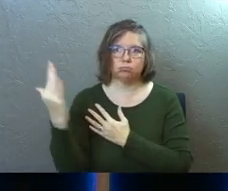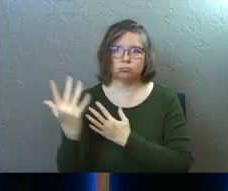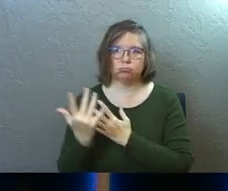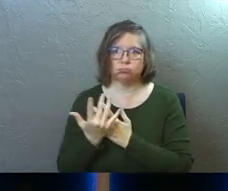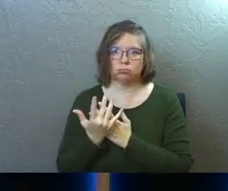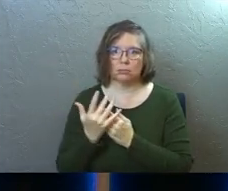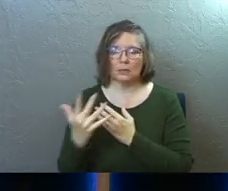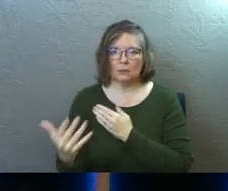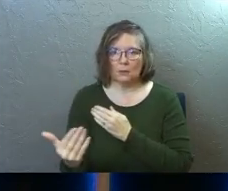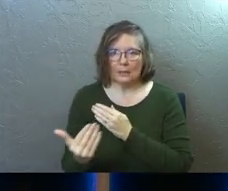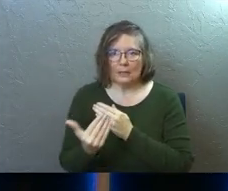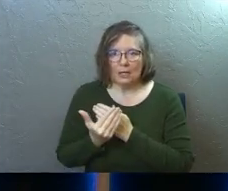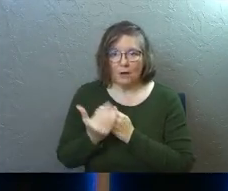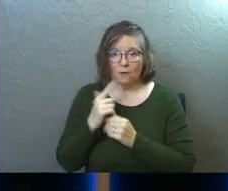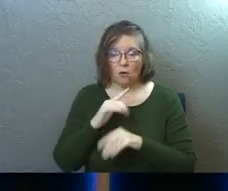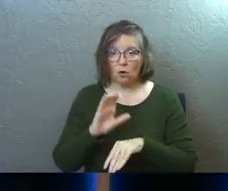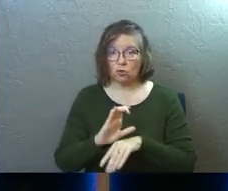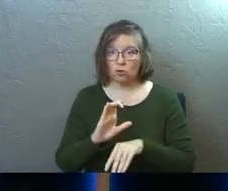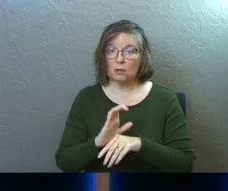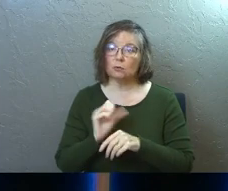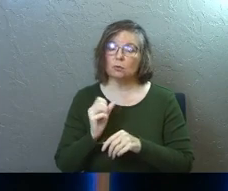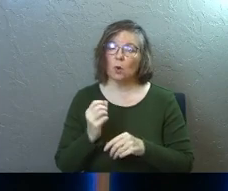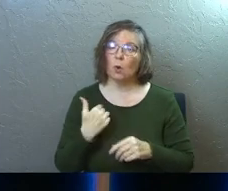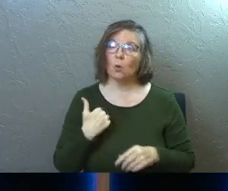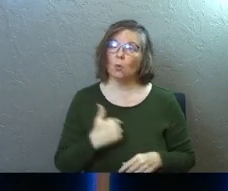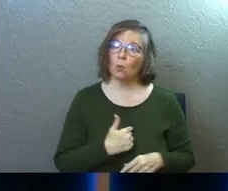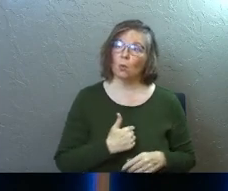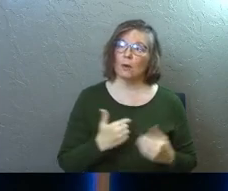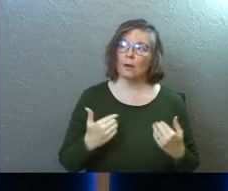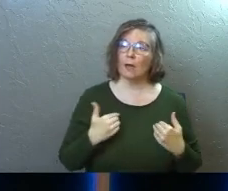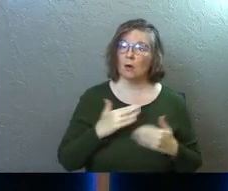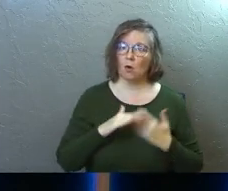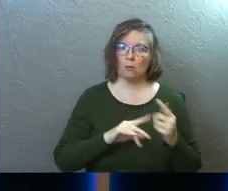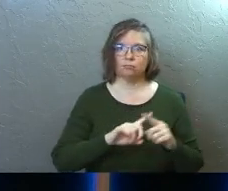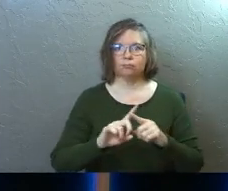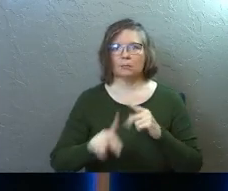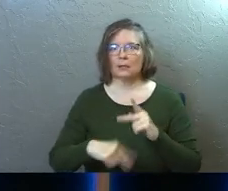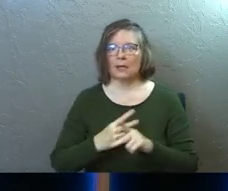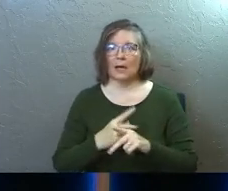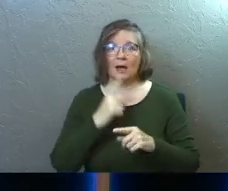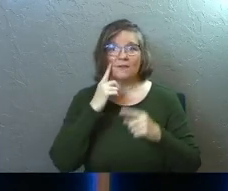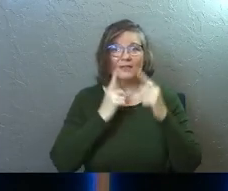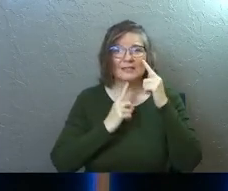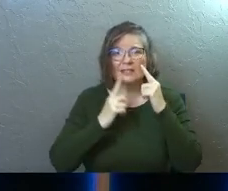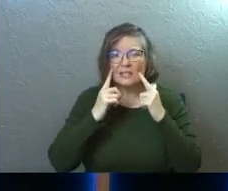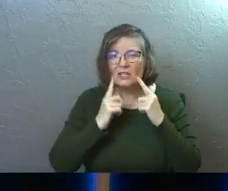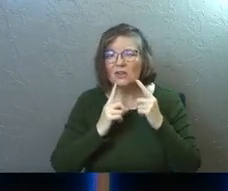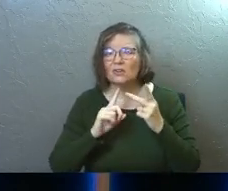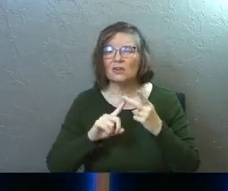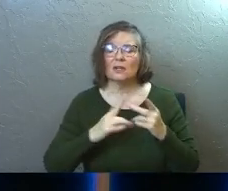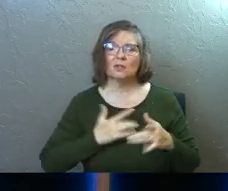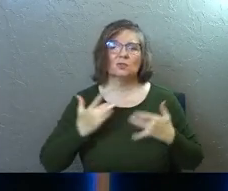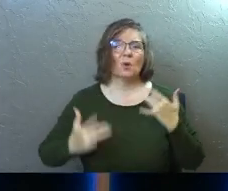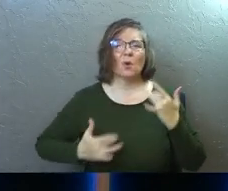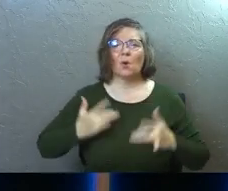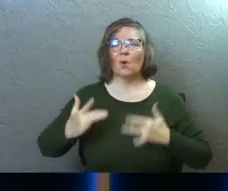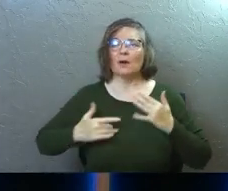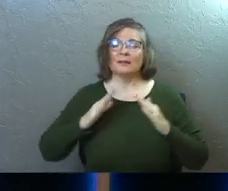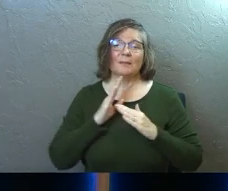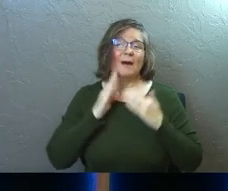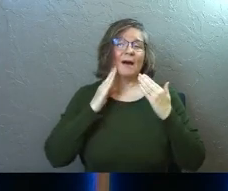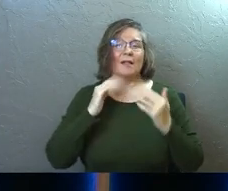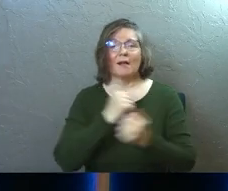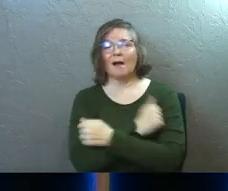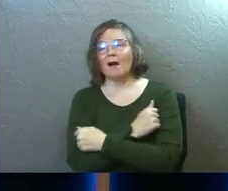drawing near in a special way for our church. And so we had all kinds of like tears going, all kinds of joy and smiles